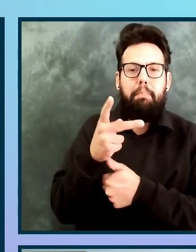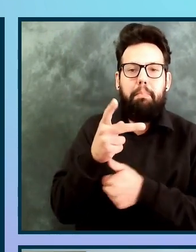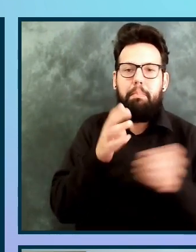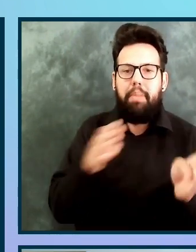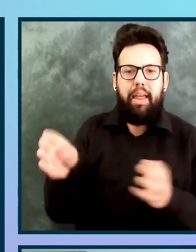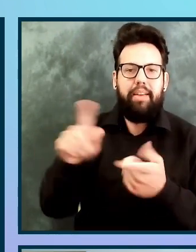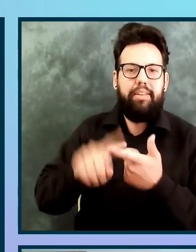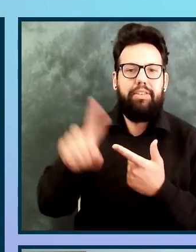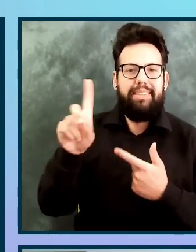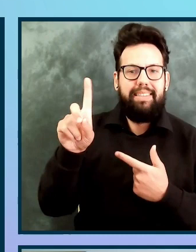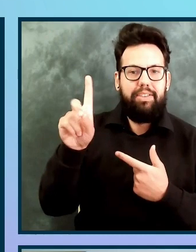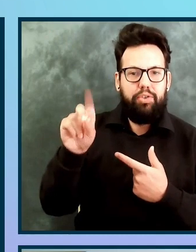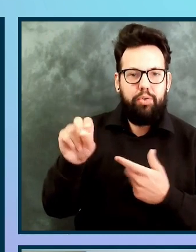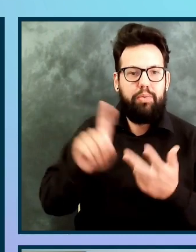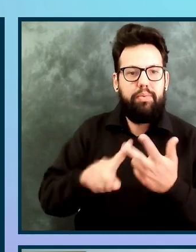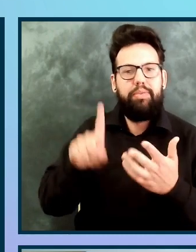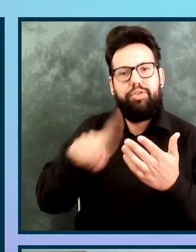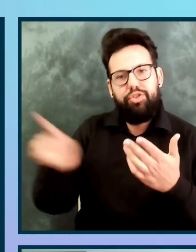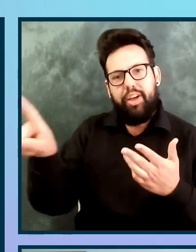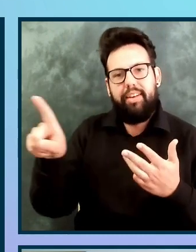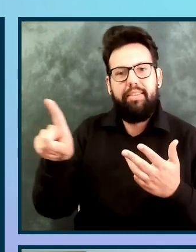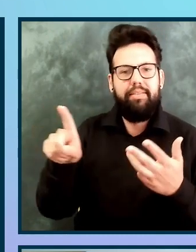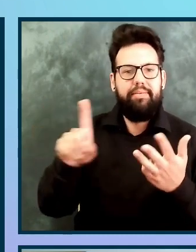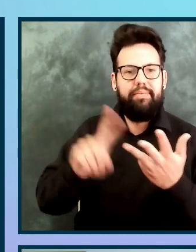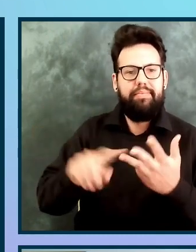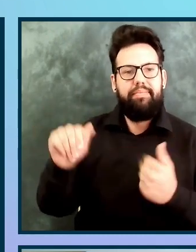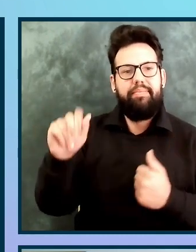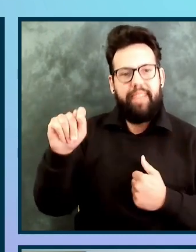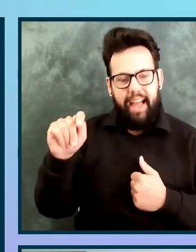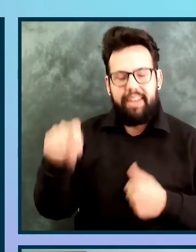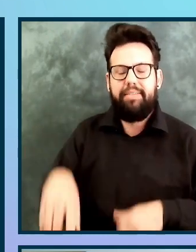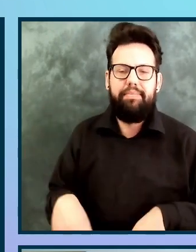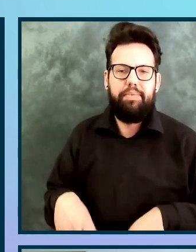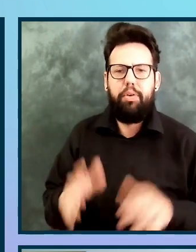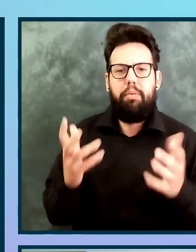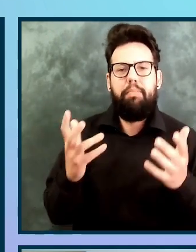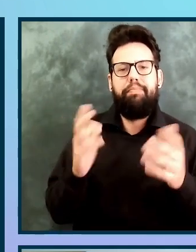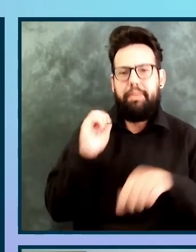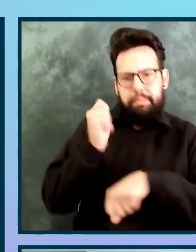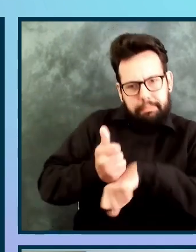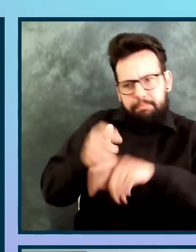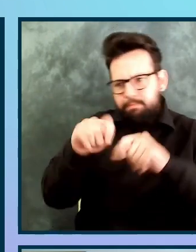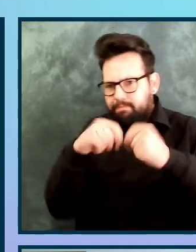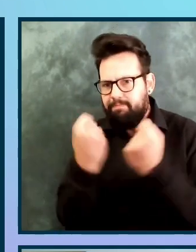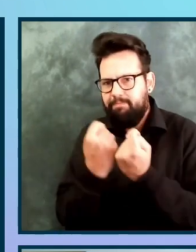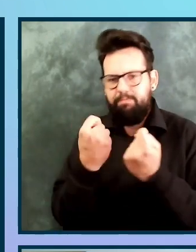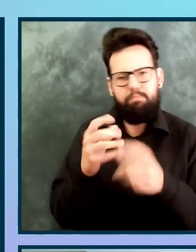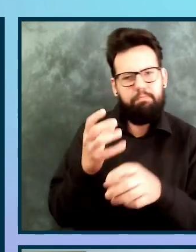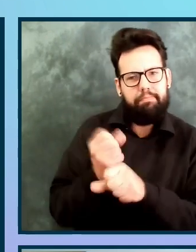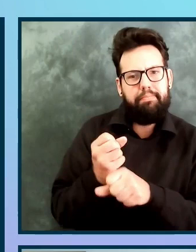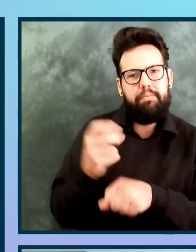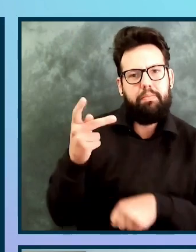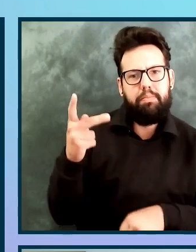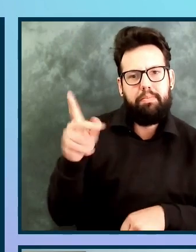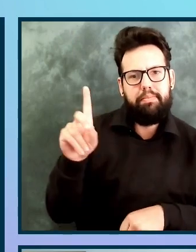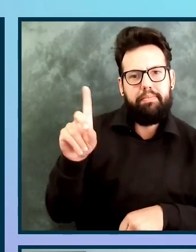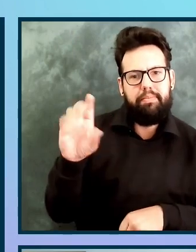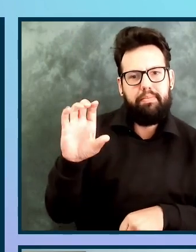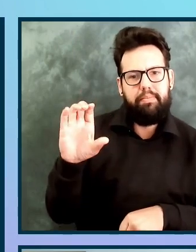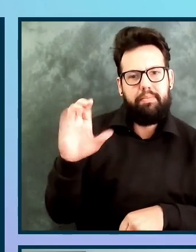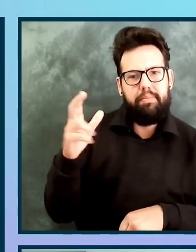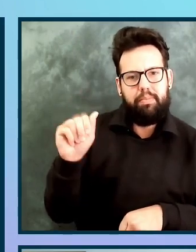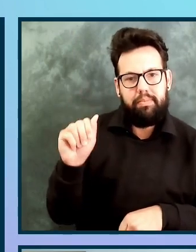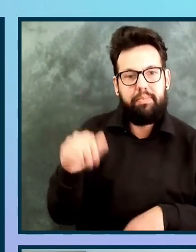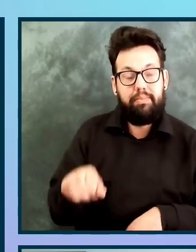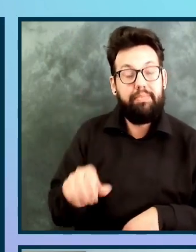pick the team, so the do also becomes a little easier to do. Again, I want us to keep in mind that the topics that Heidi discussed in